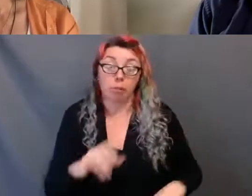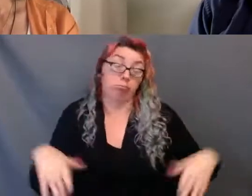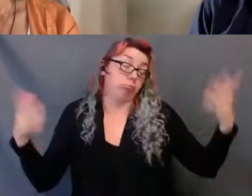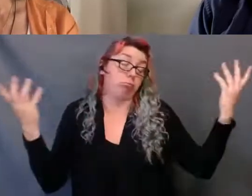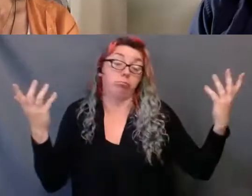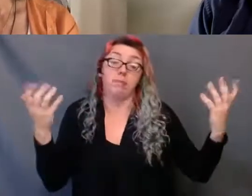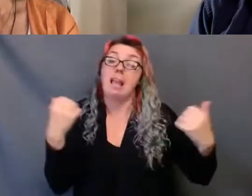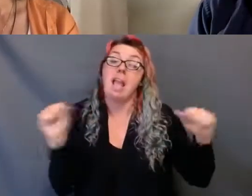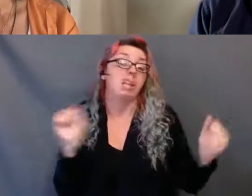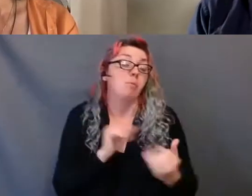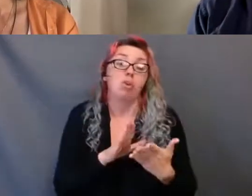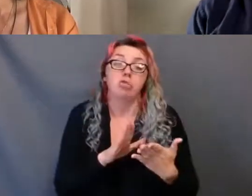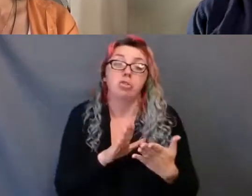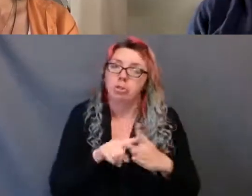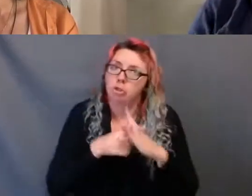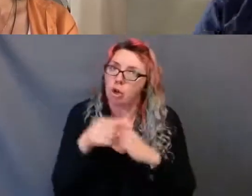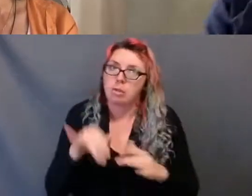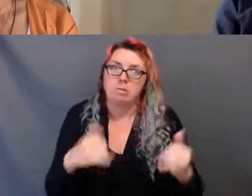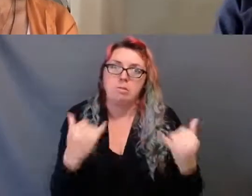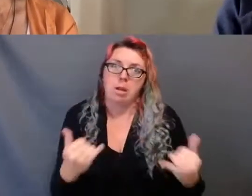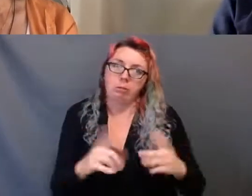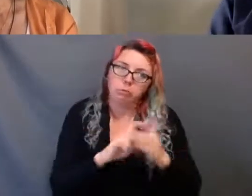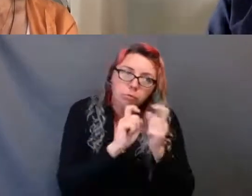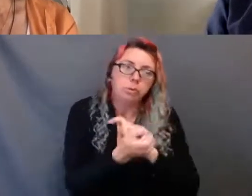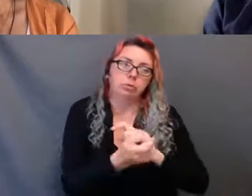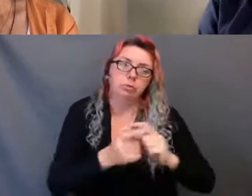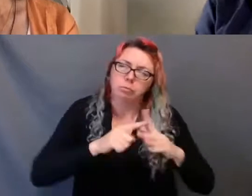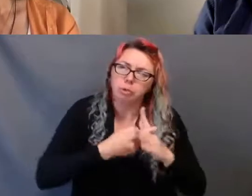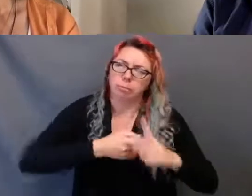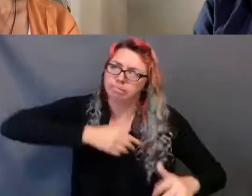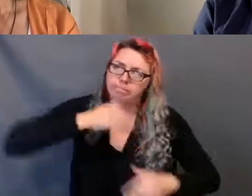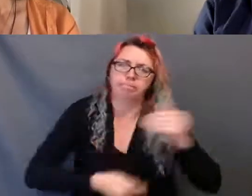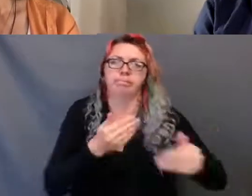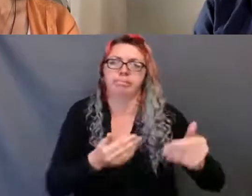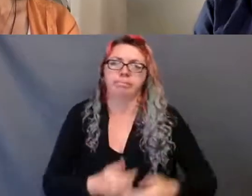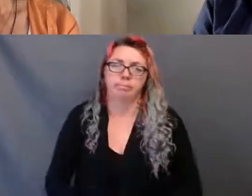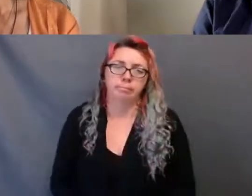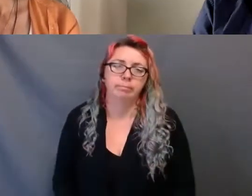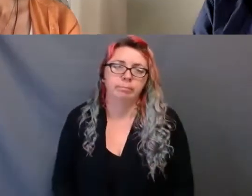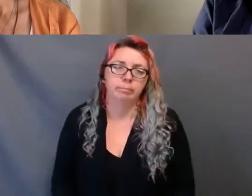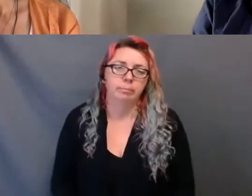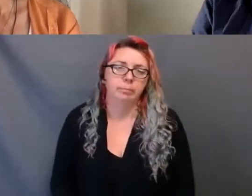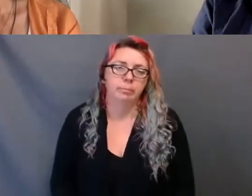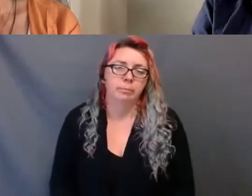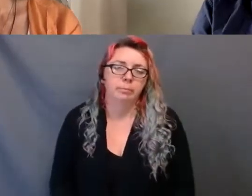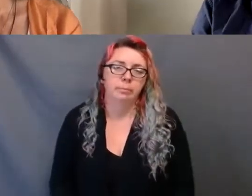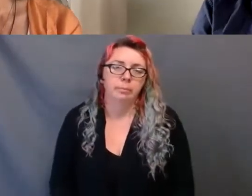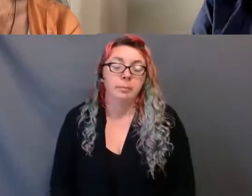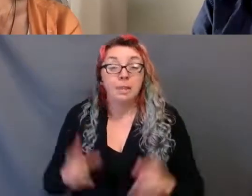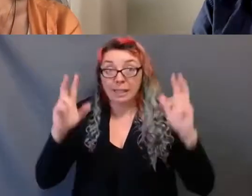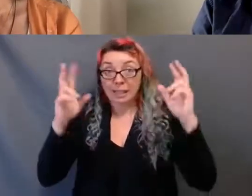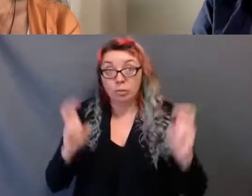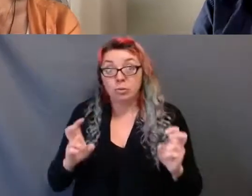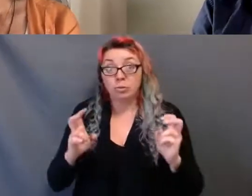any means necessary. The social issues we are engaged with today are issues that we have been yelling and screaming, litigating,